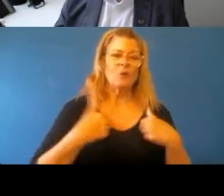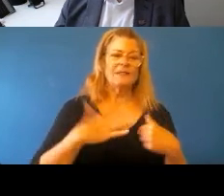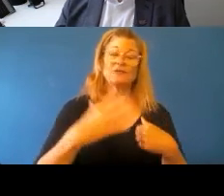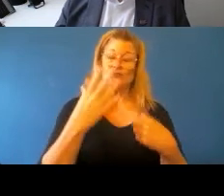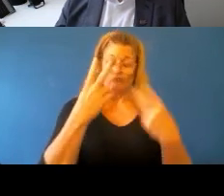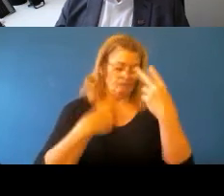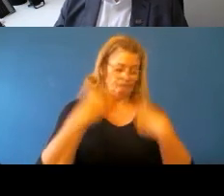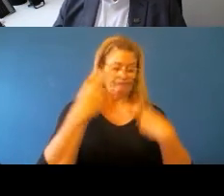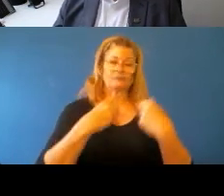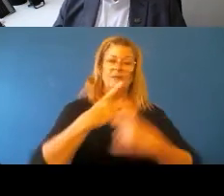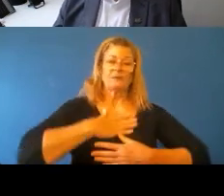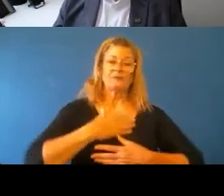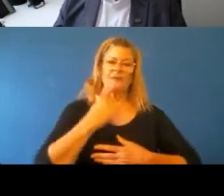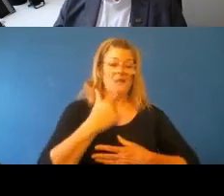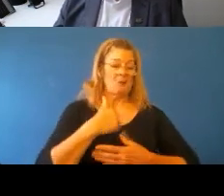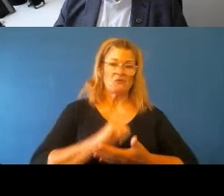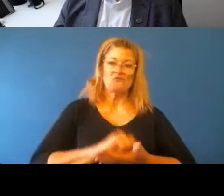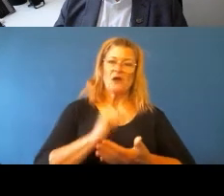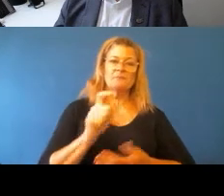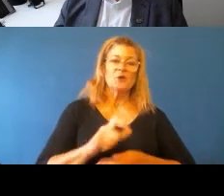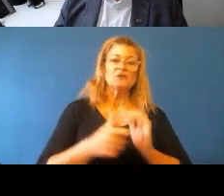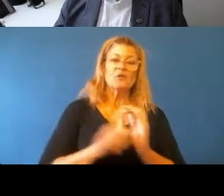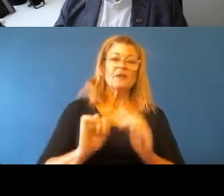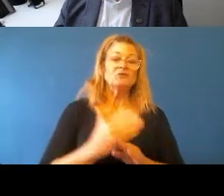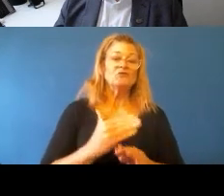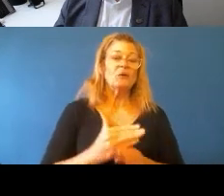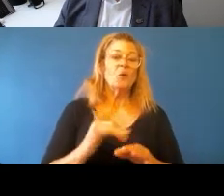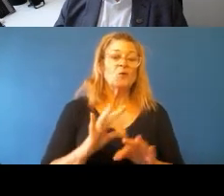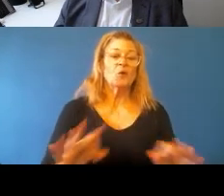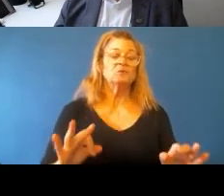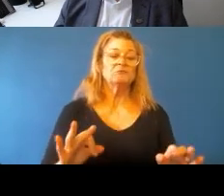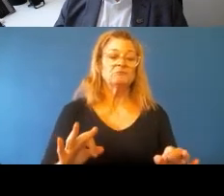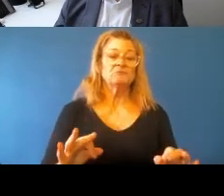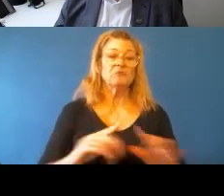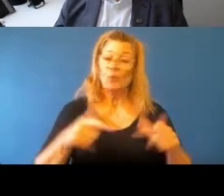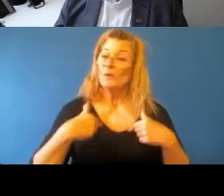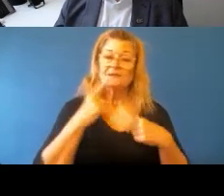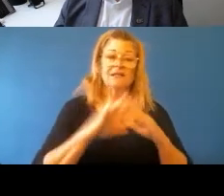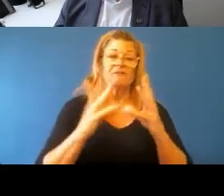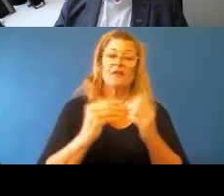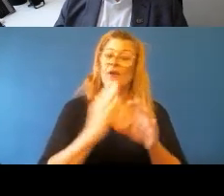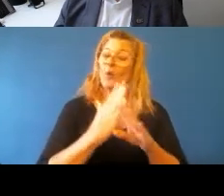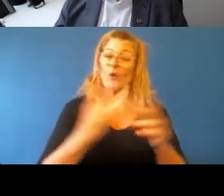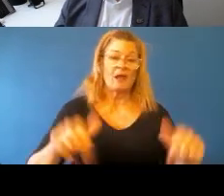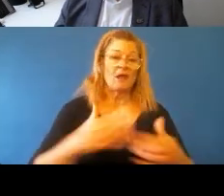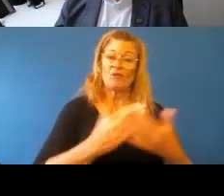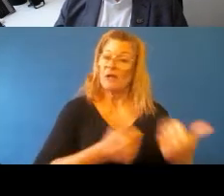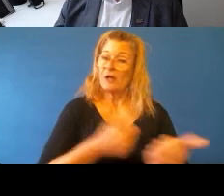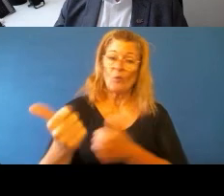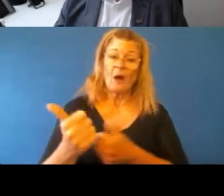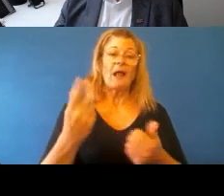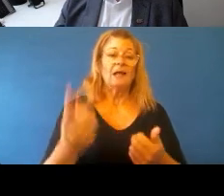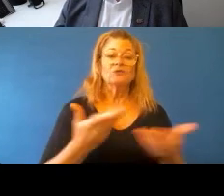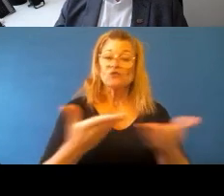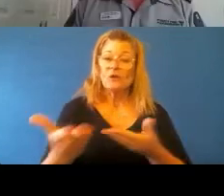it's, it's, we've seen it here work really well. And to be fair to say, our services, our police, our